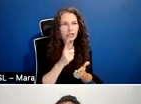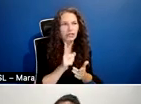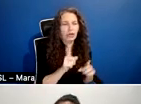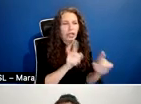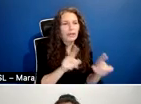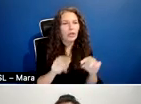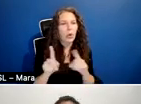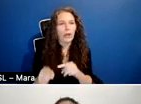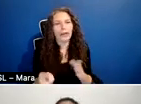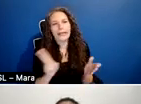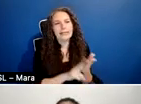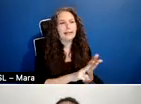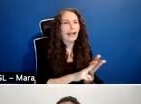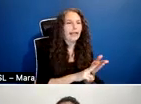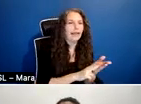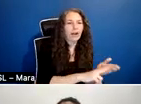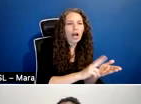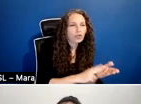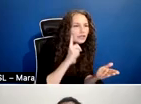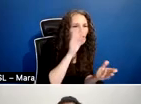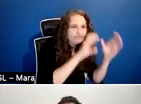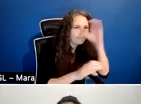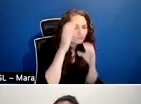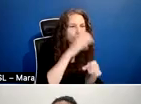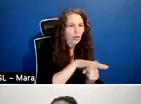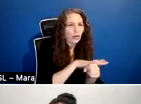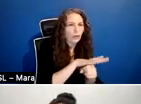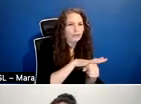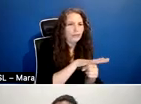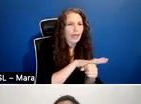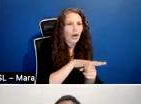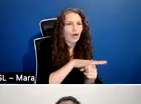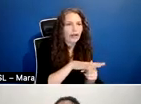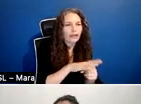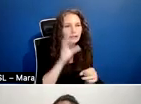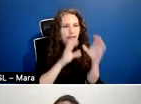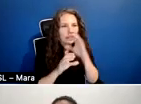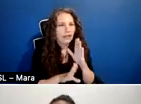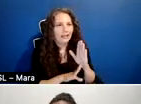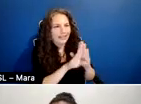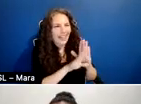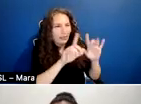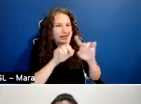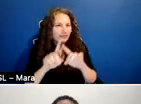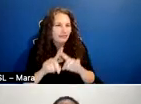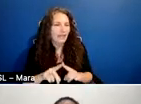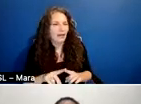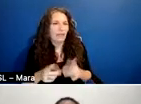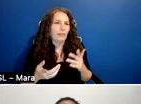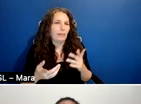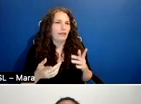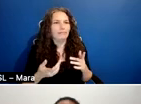scouted during development. You should also be renting out the equipment or at least planning those rentals for when you're shooting.